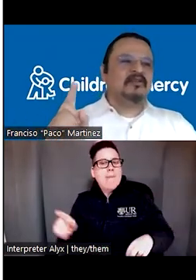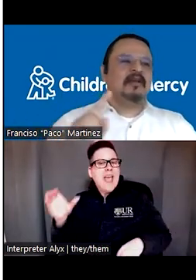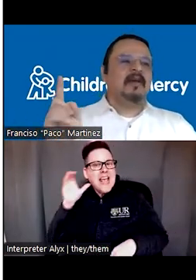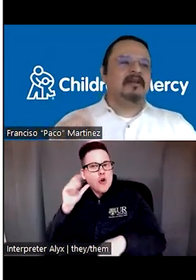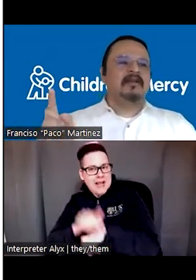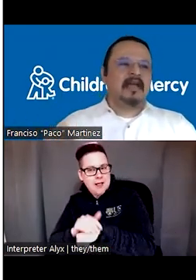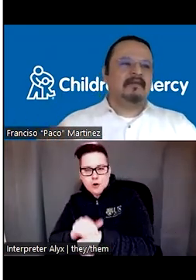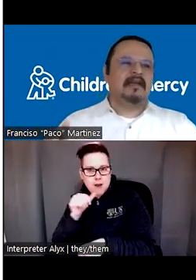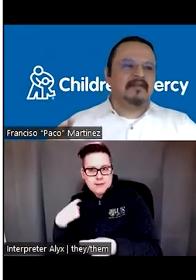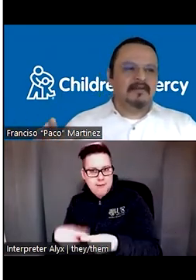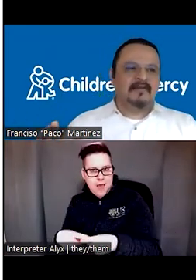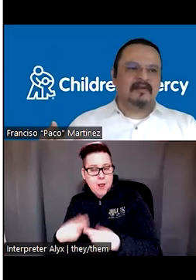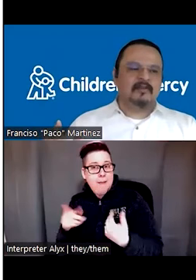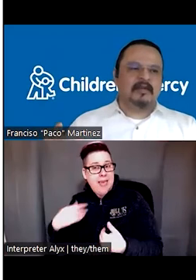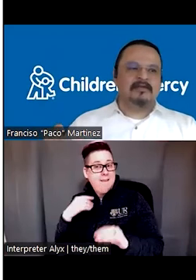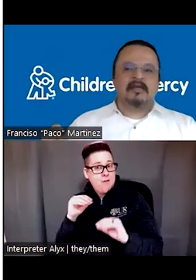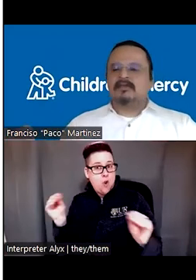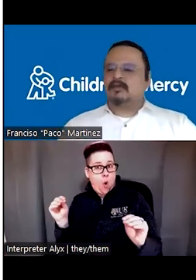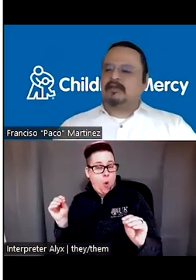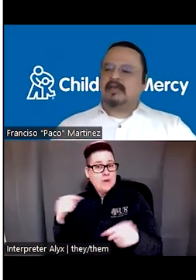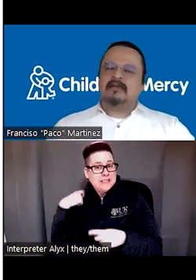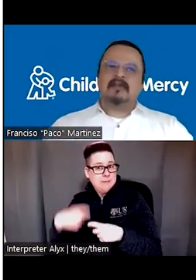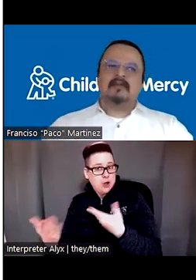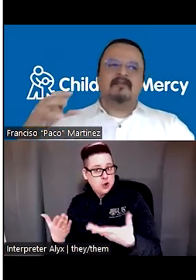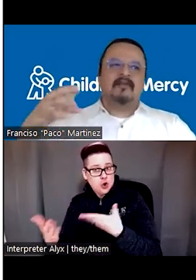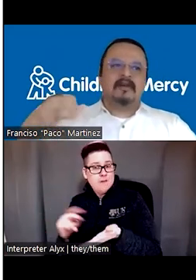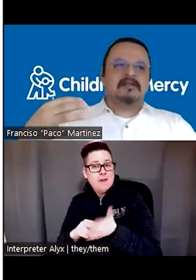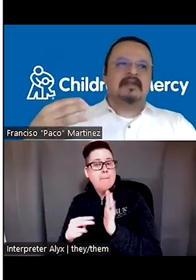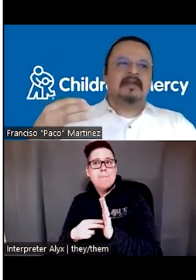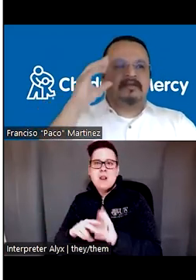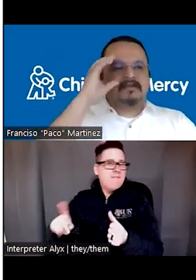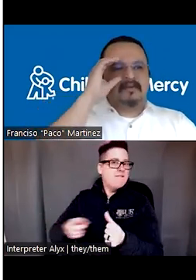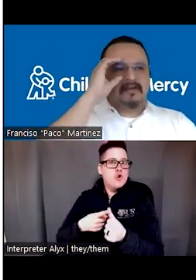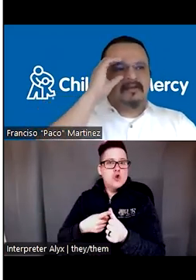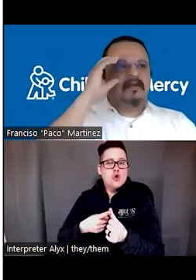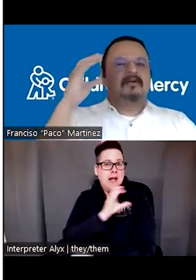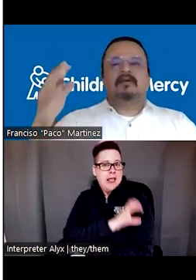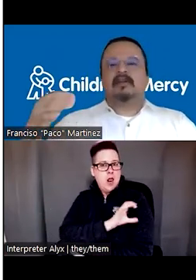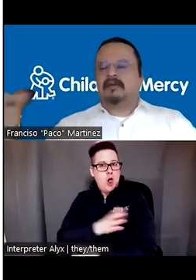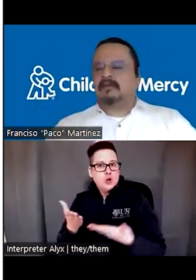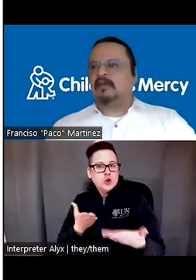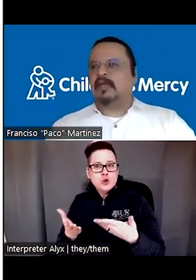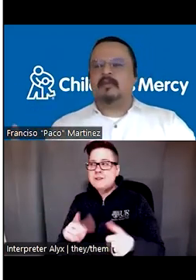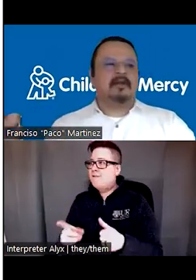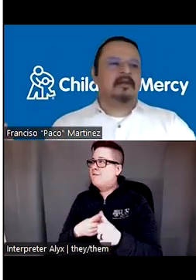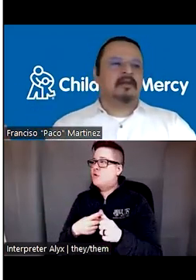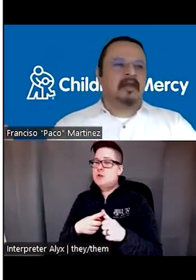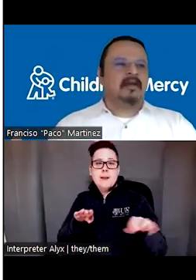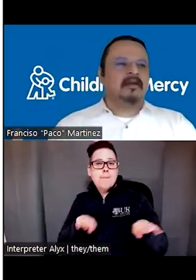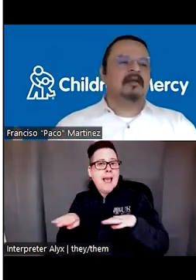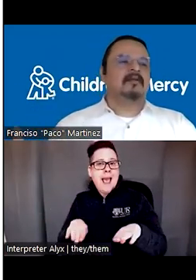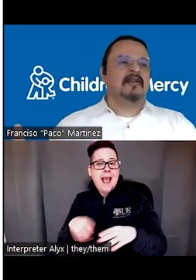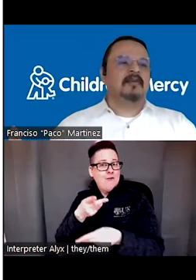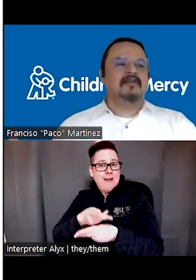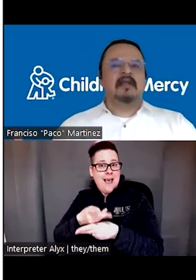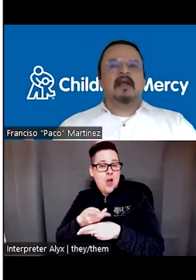because they might not have any services in Spanish. So when they receive the first clinical services or their first behavioral care